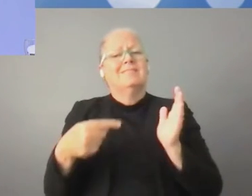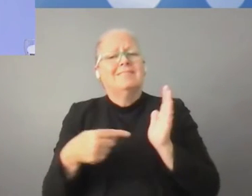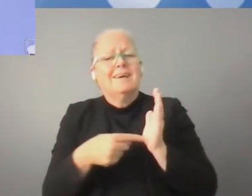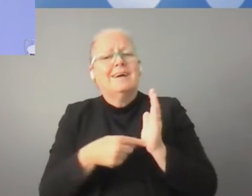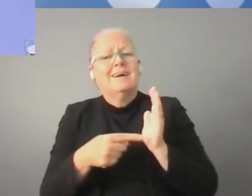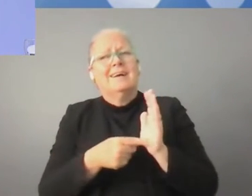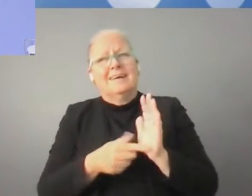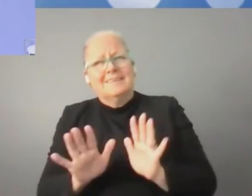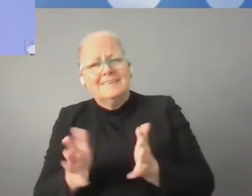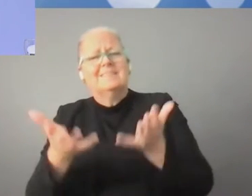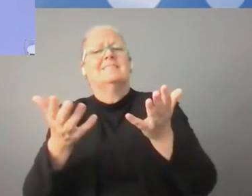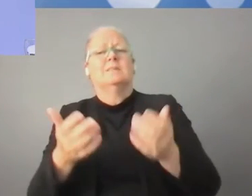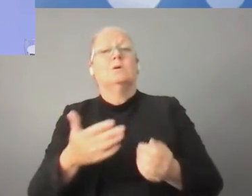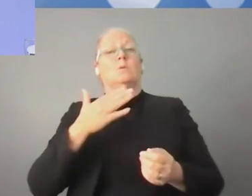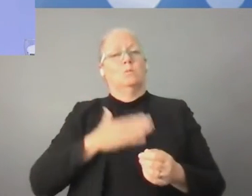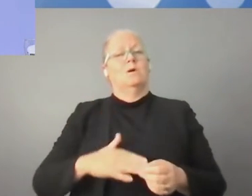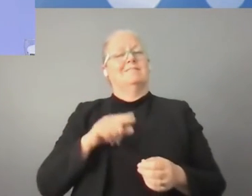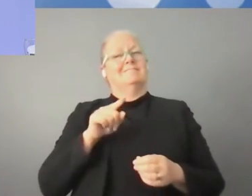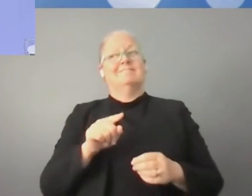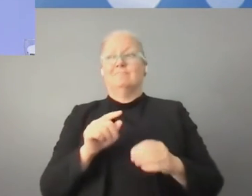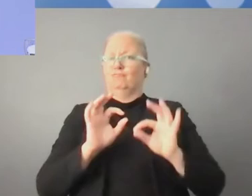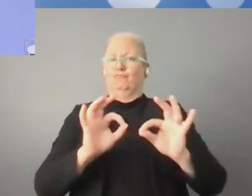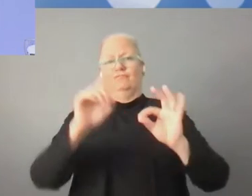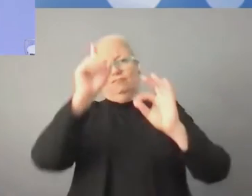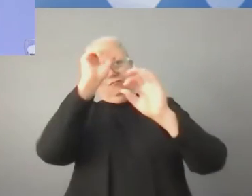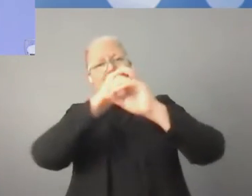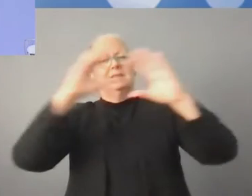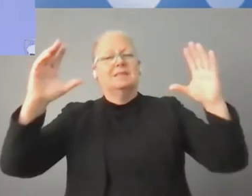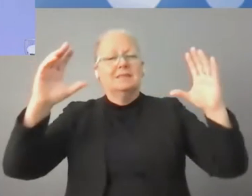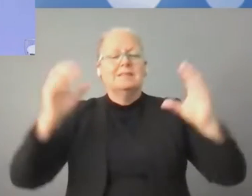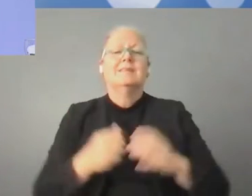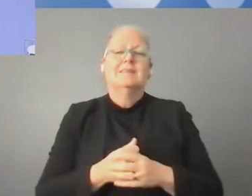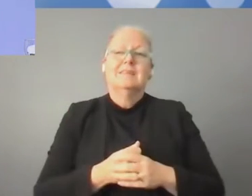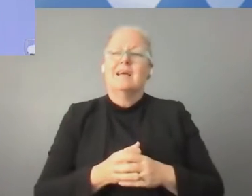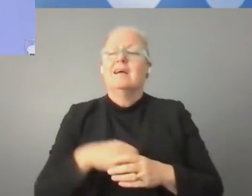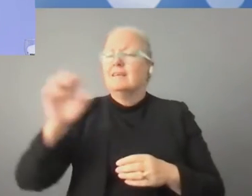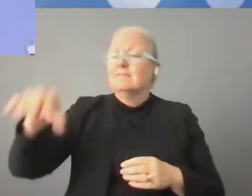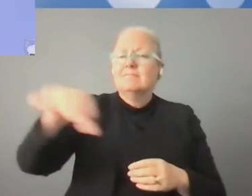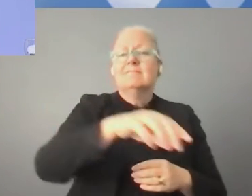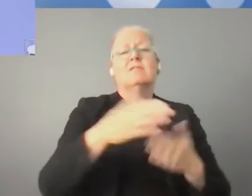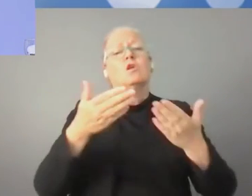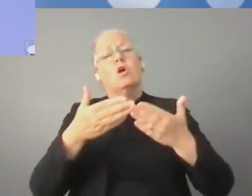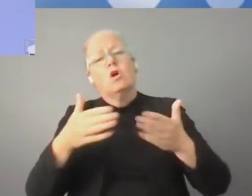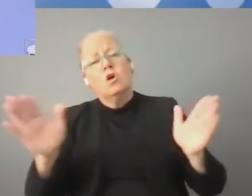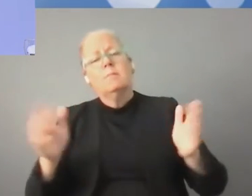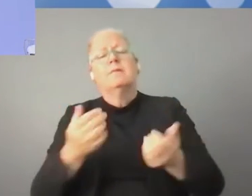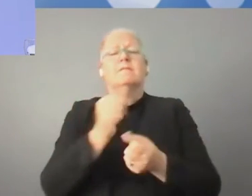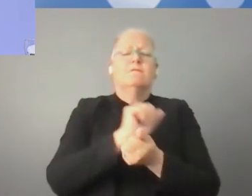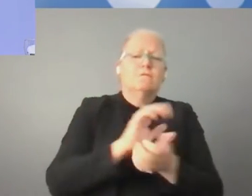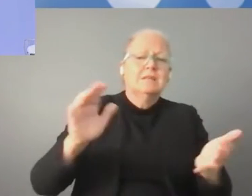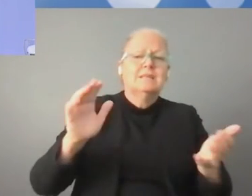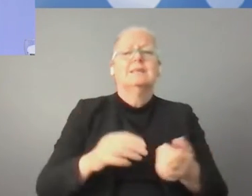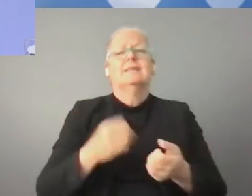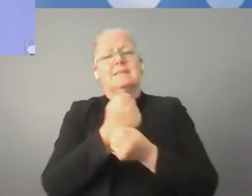vision, which is for an open, free, and safe, secure Internet for all.